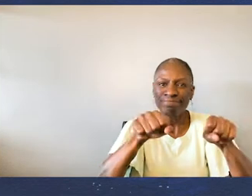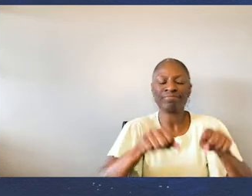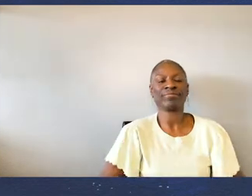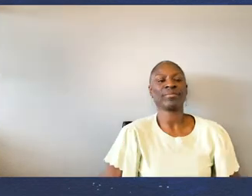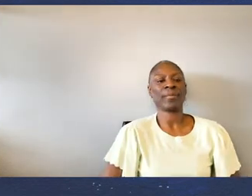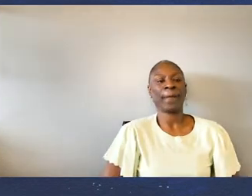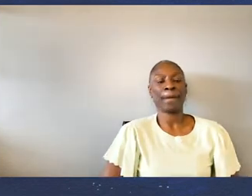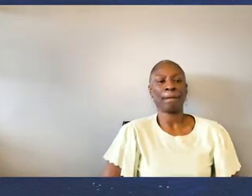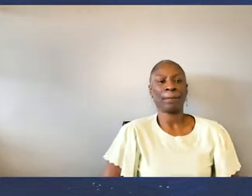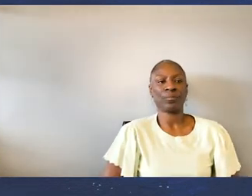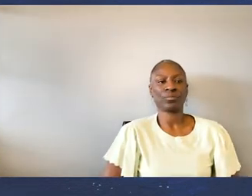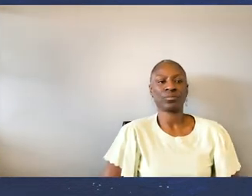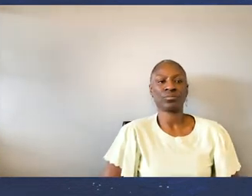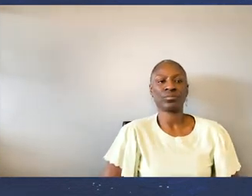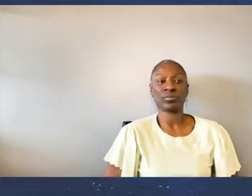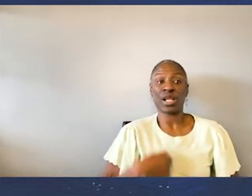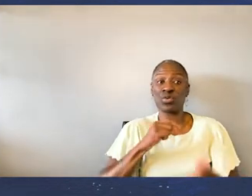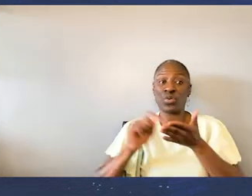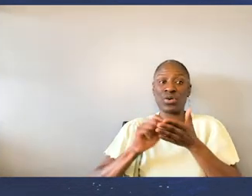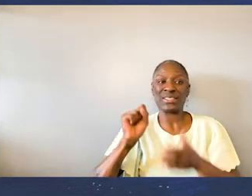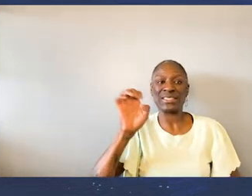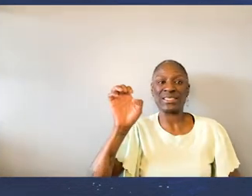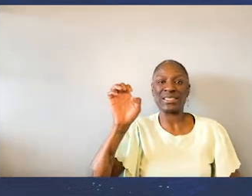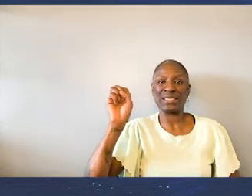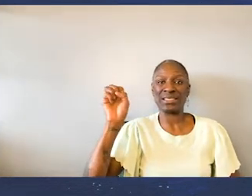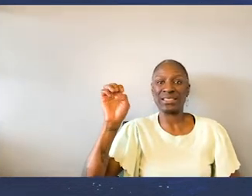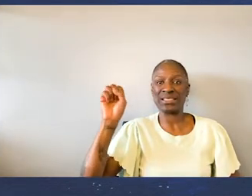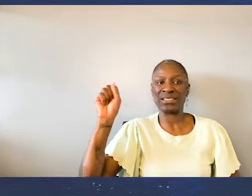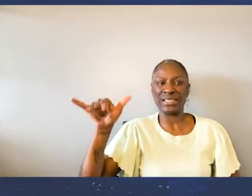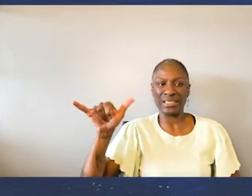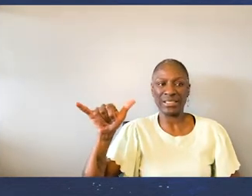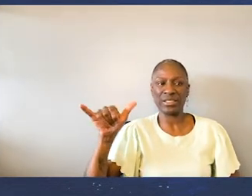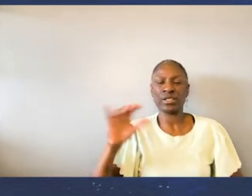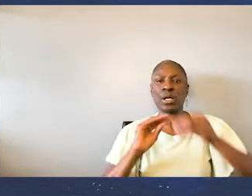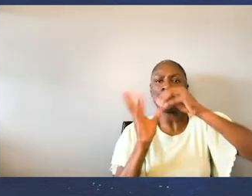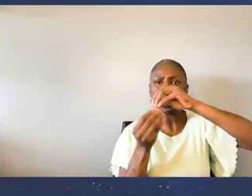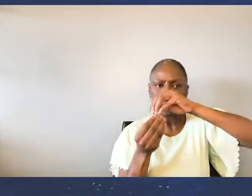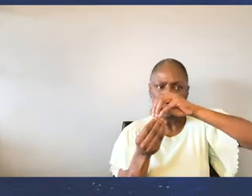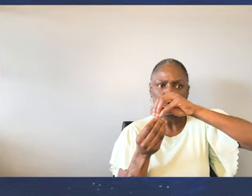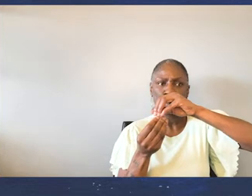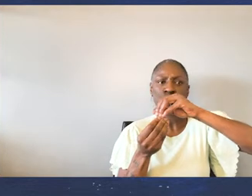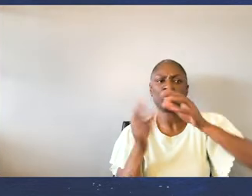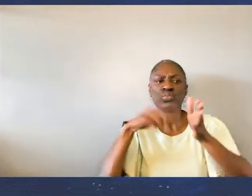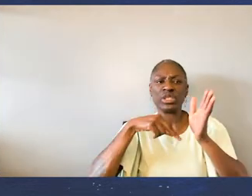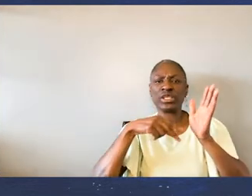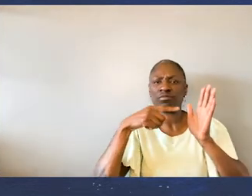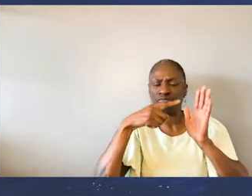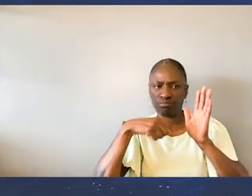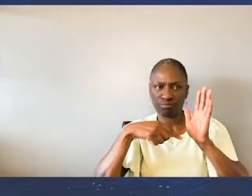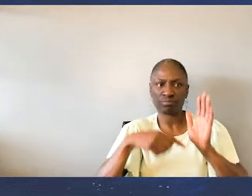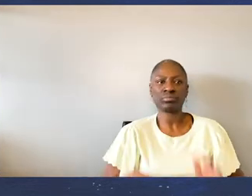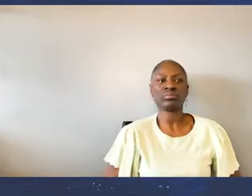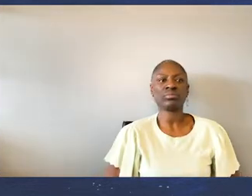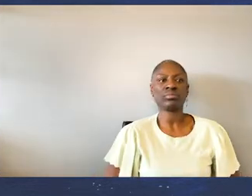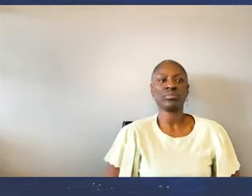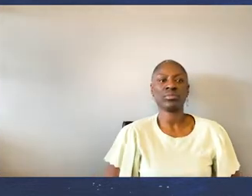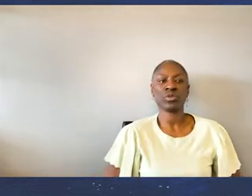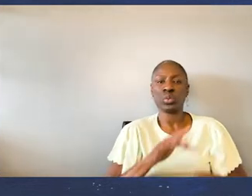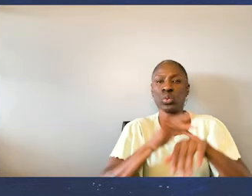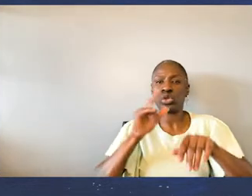So I wrote this essay, Cocoon, that I'm about to share a bit of in early 2021 after about a year of the pandemic.